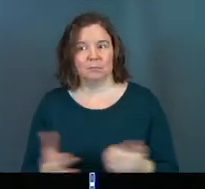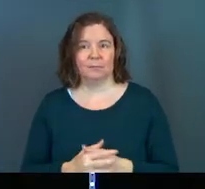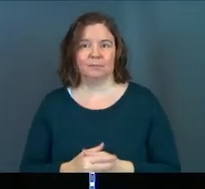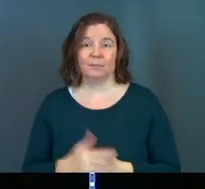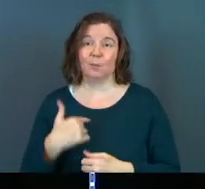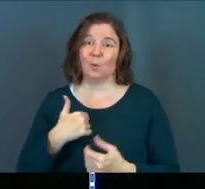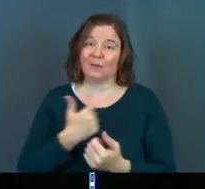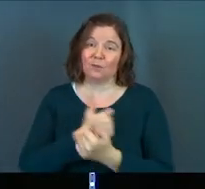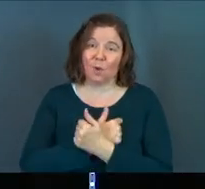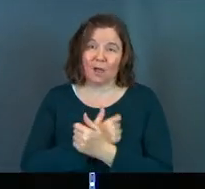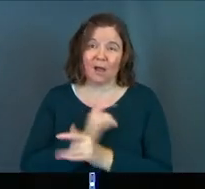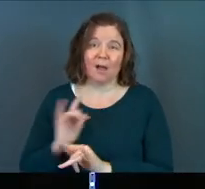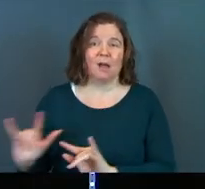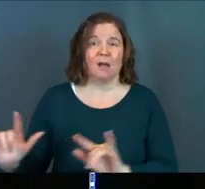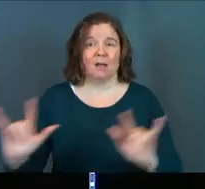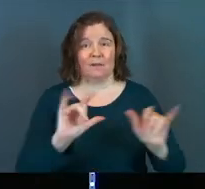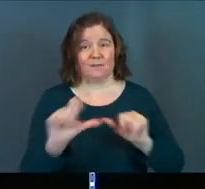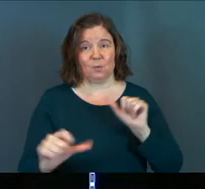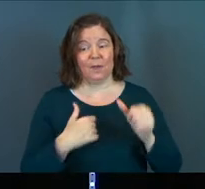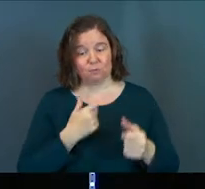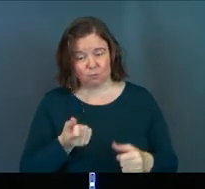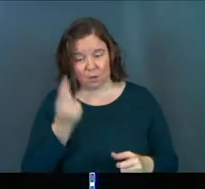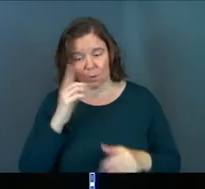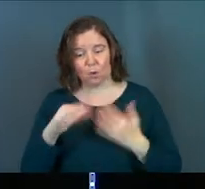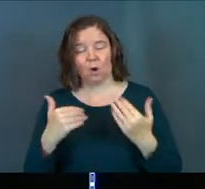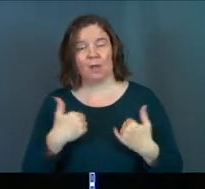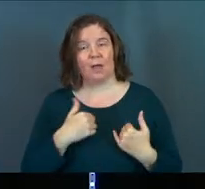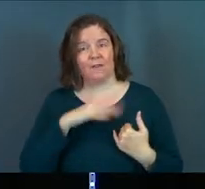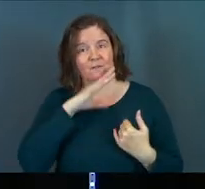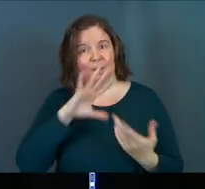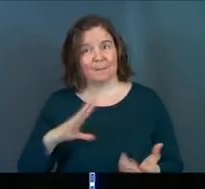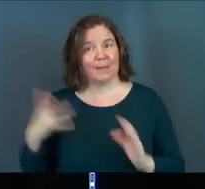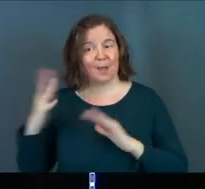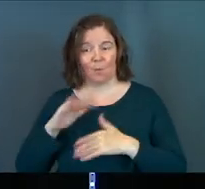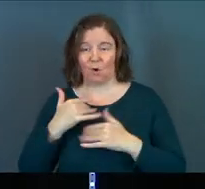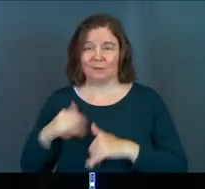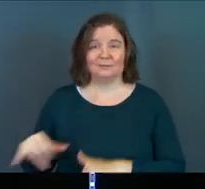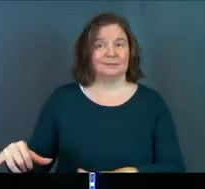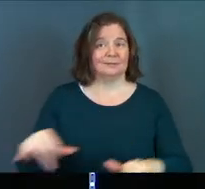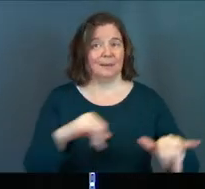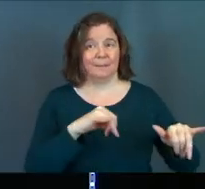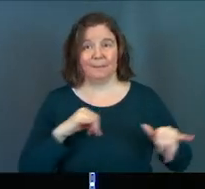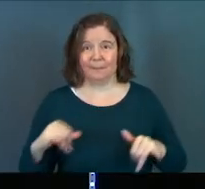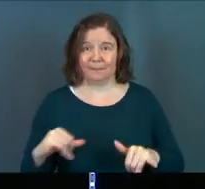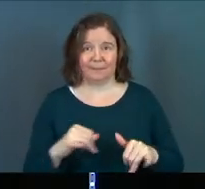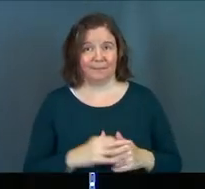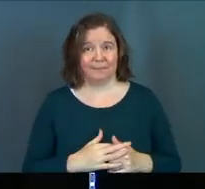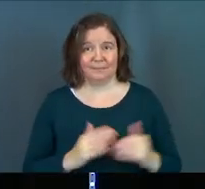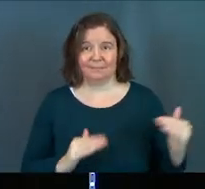But we've got to love each other. We have to understand that we all have mess, that in God's heart we're all loved the same way.